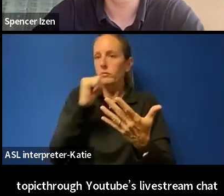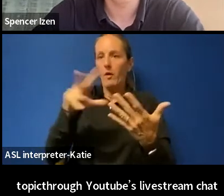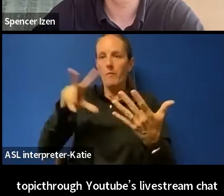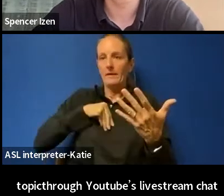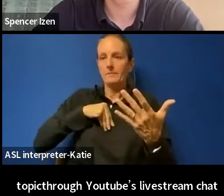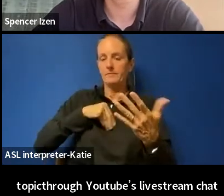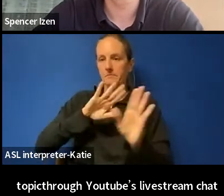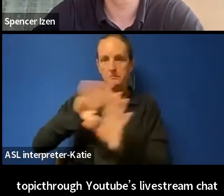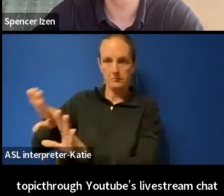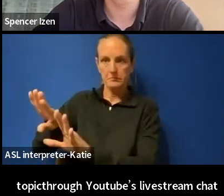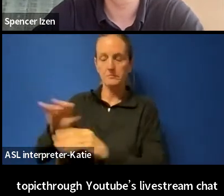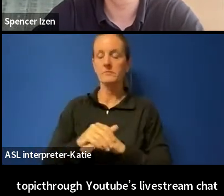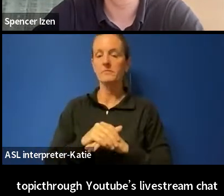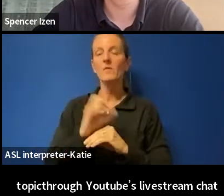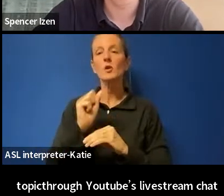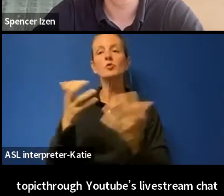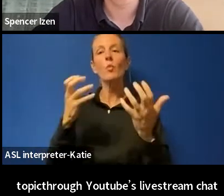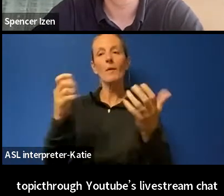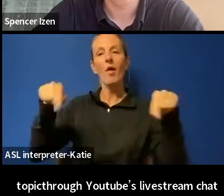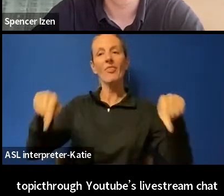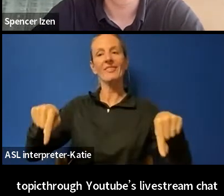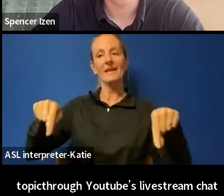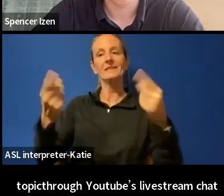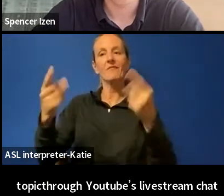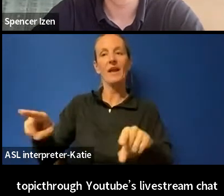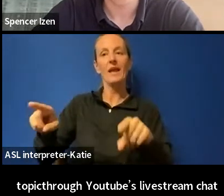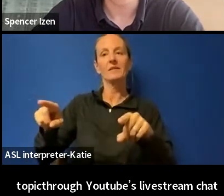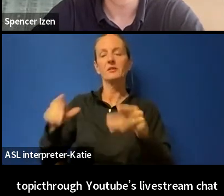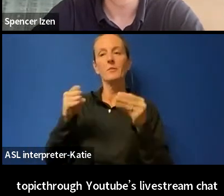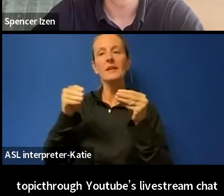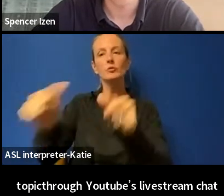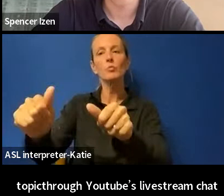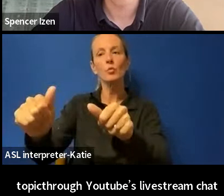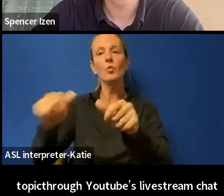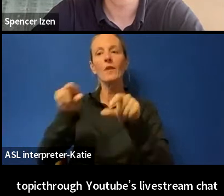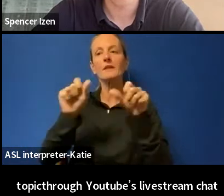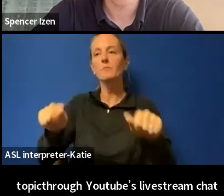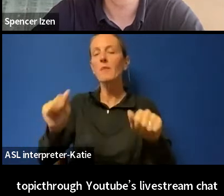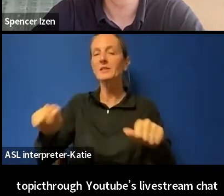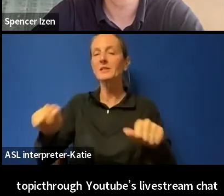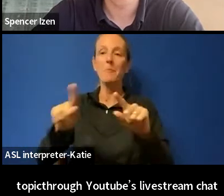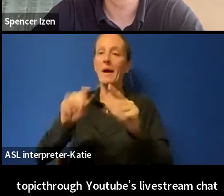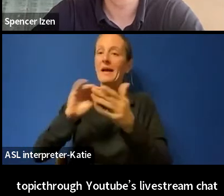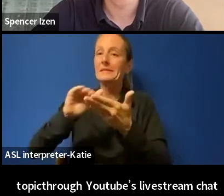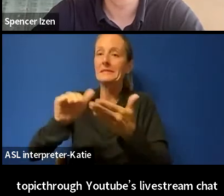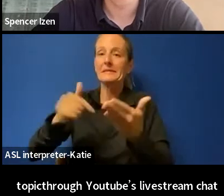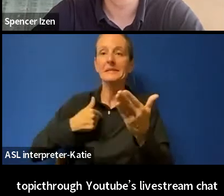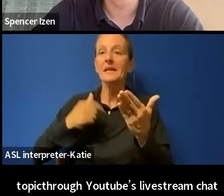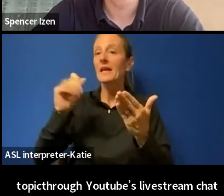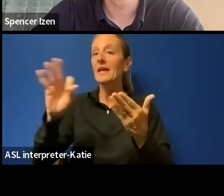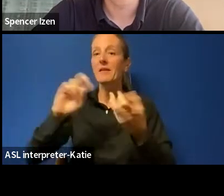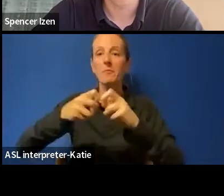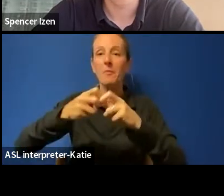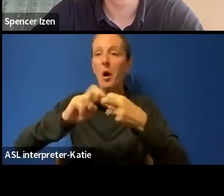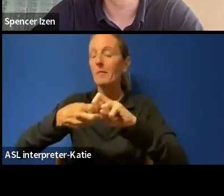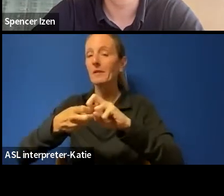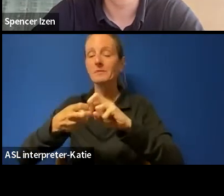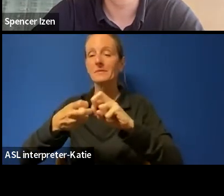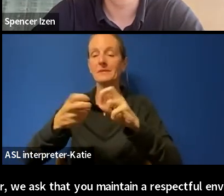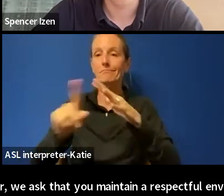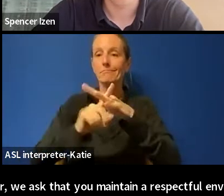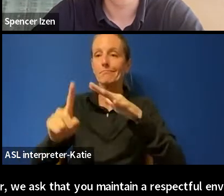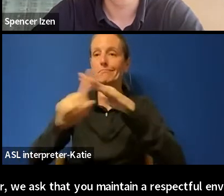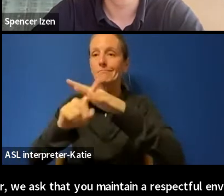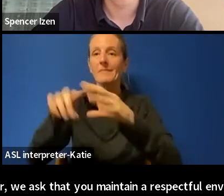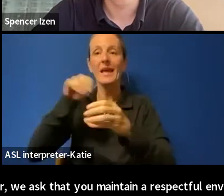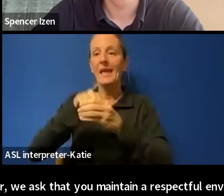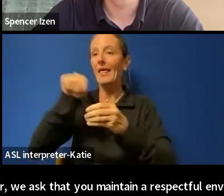this evening run as smoothly as possible and as excessively as possible, but please forgive me if we run into any issues in this virtual world. We'll try to resolve